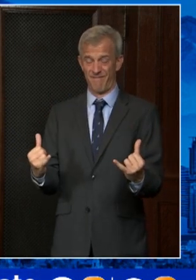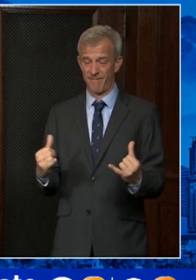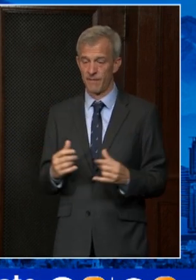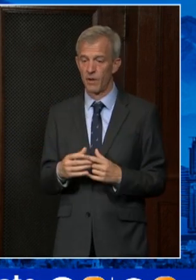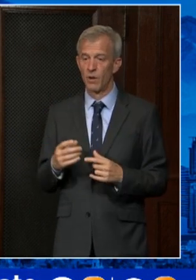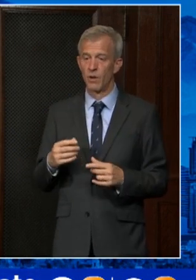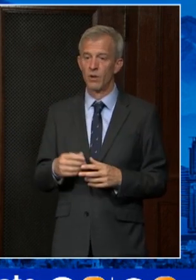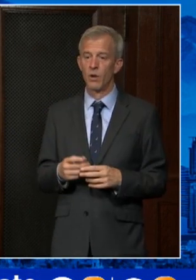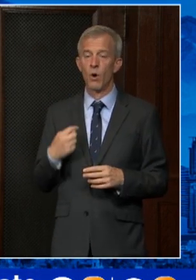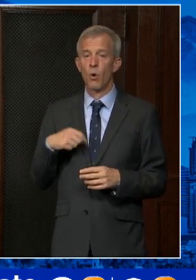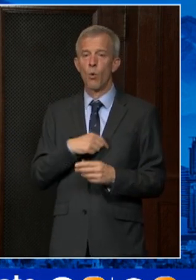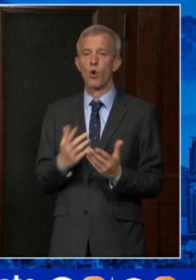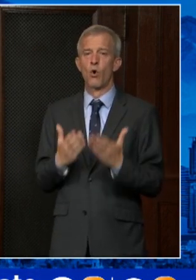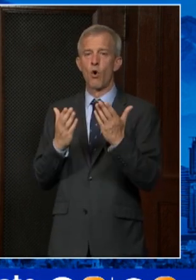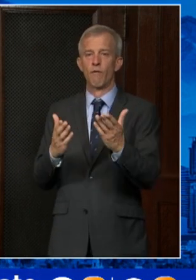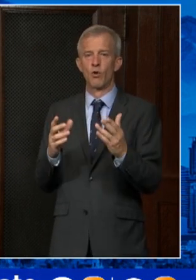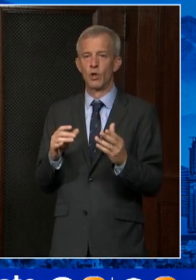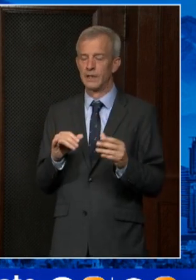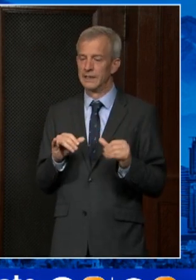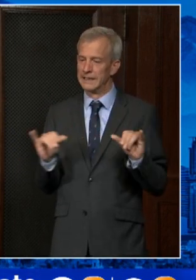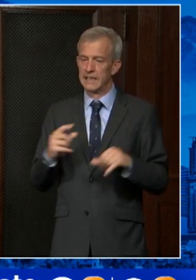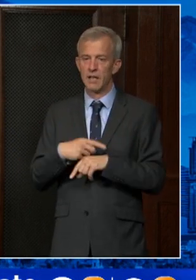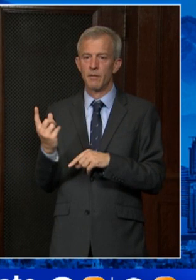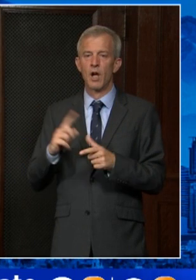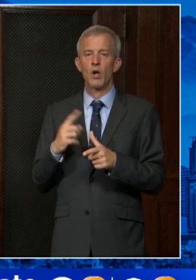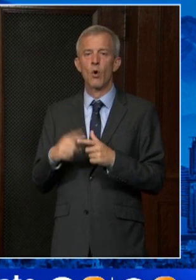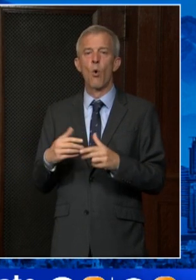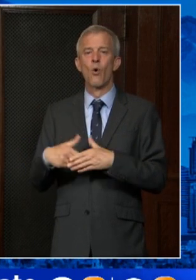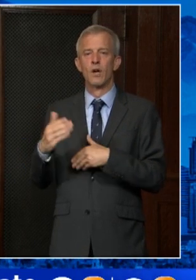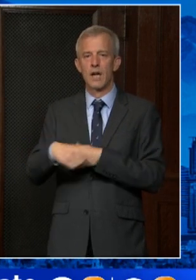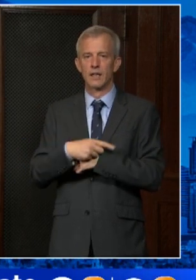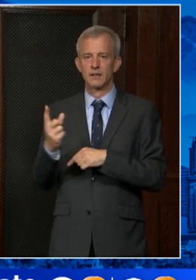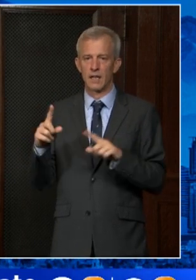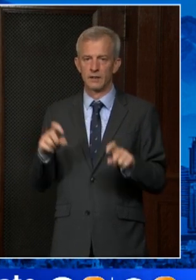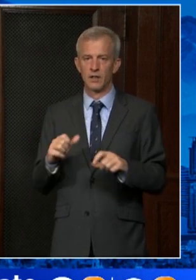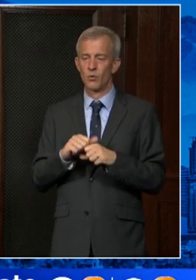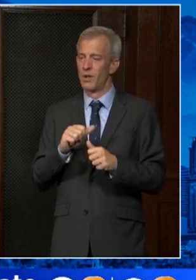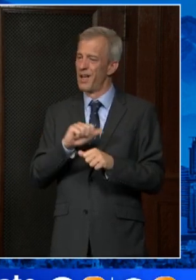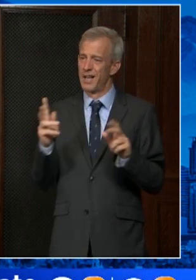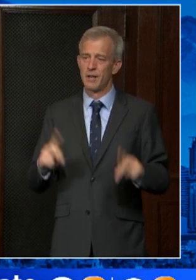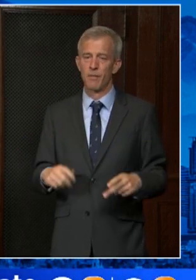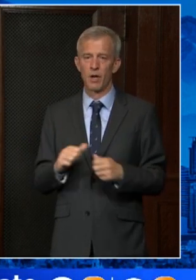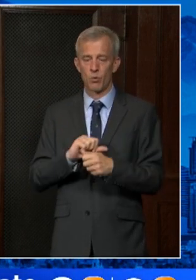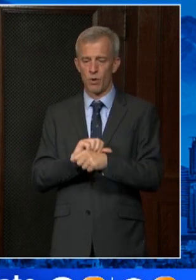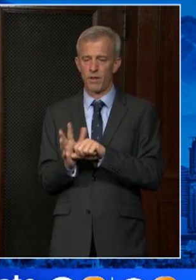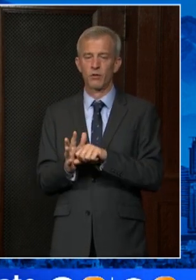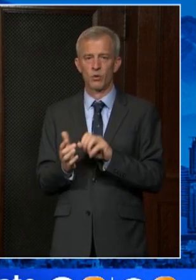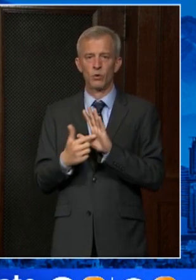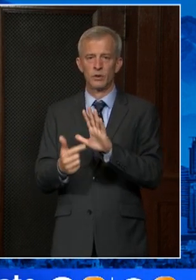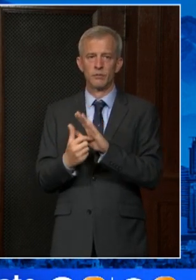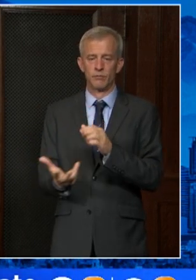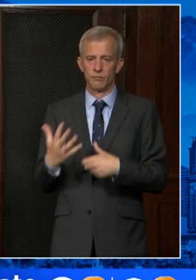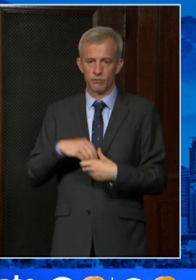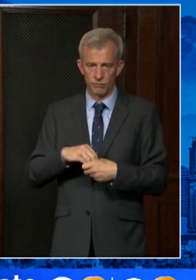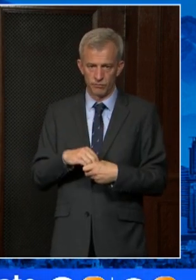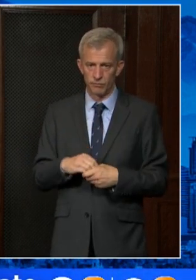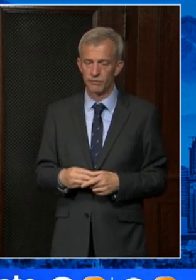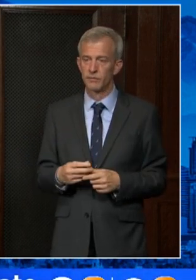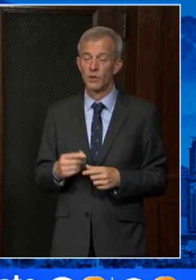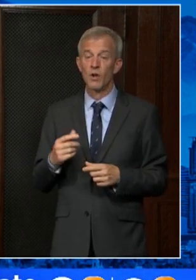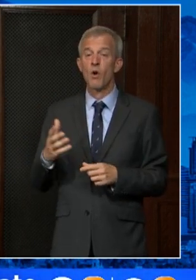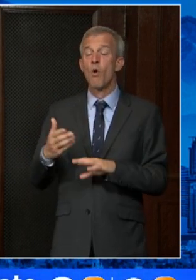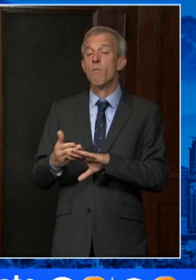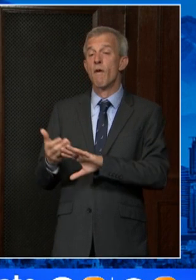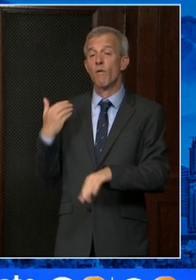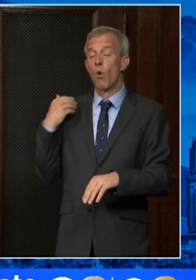or next day testing to anyone with COVID symptoms. Before we opened up recently to anybody with symptoms,